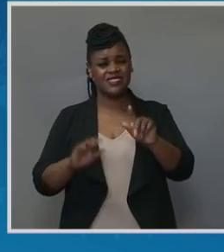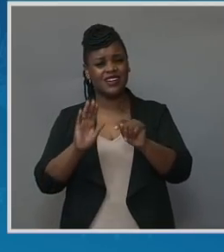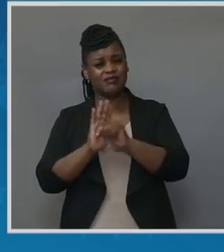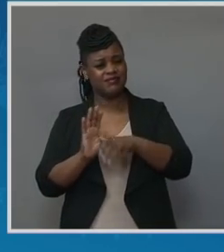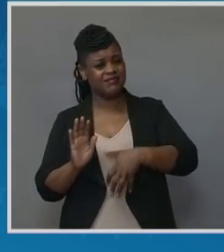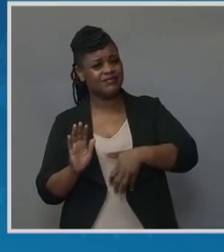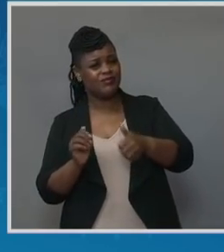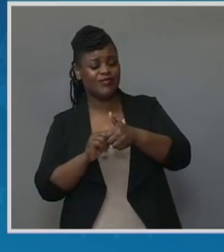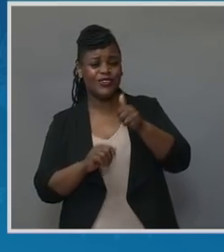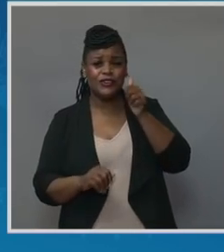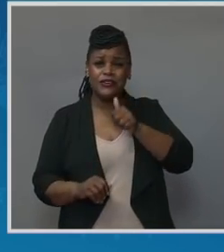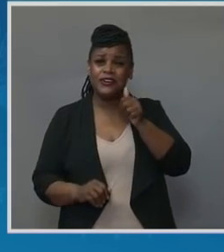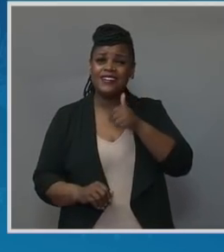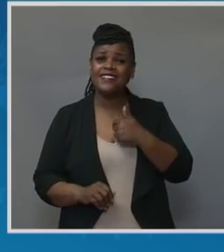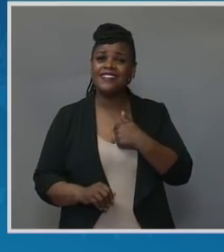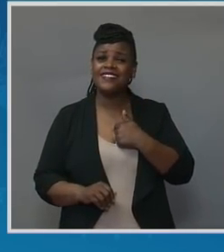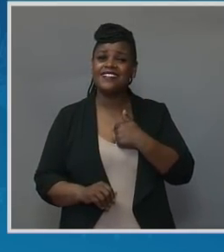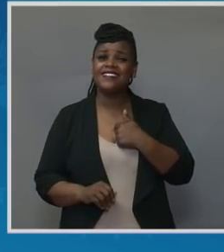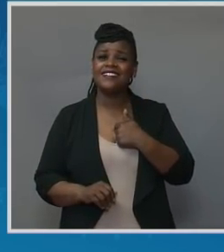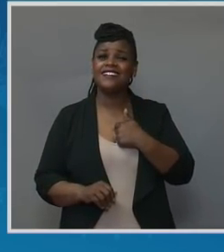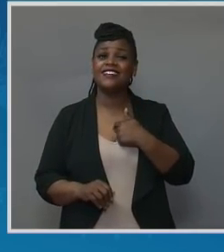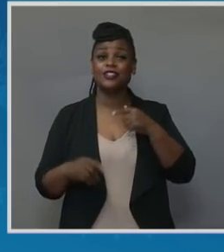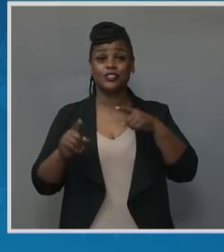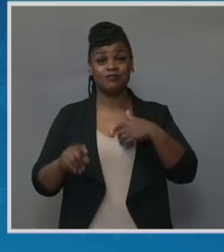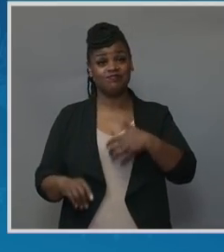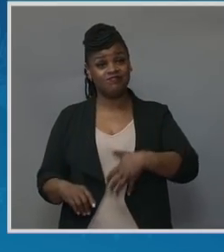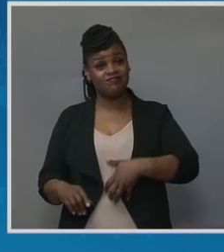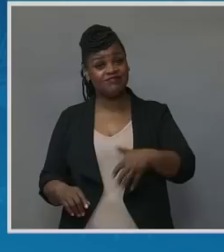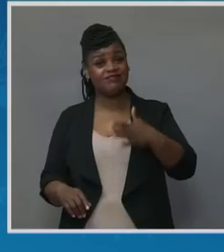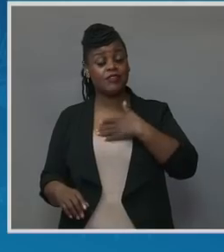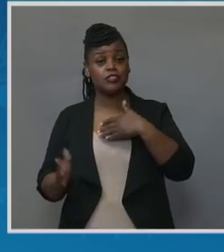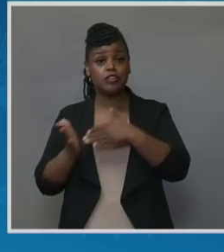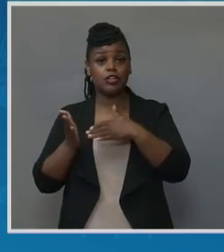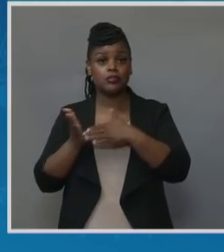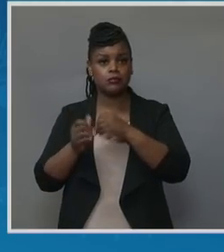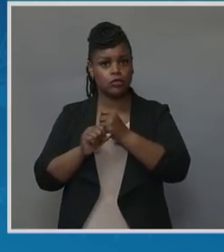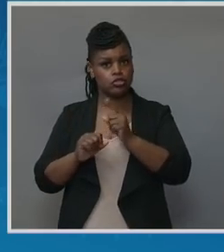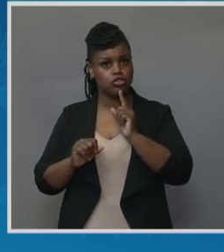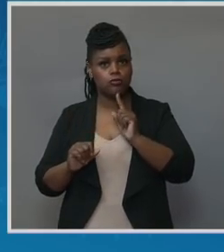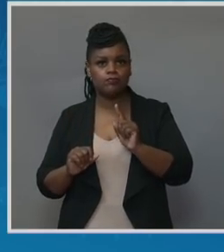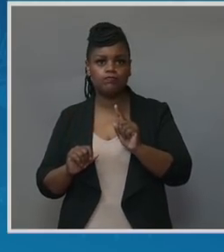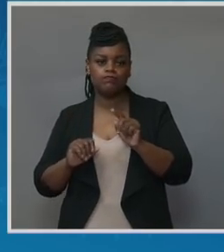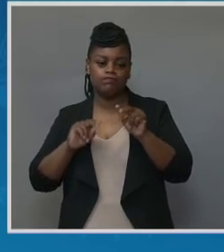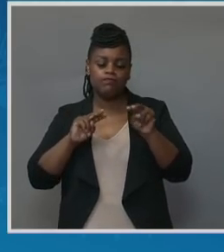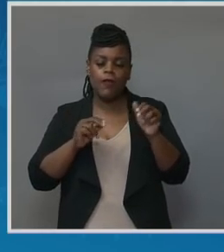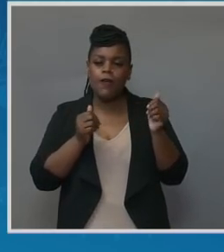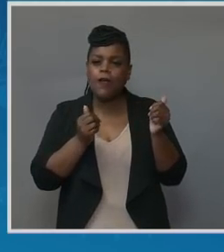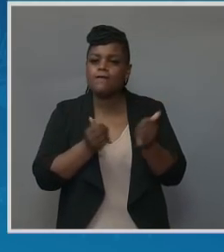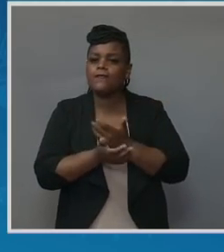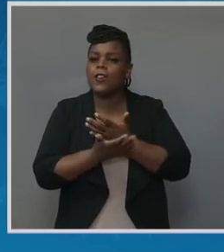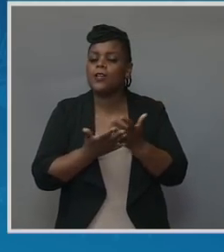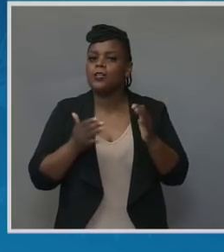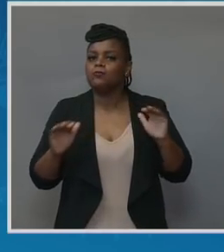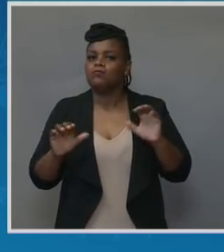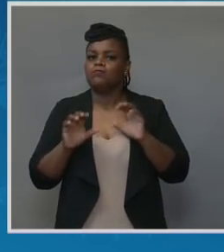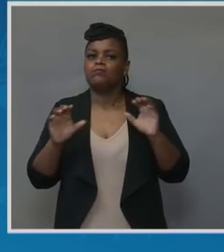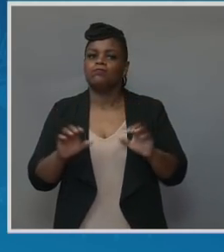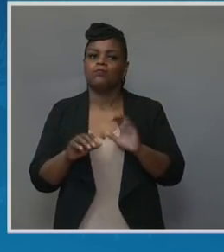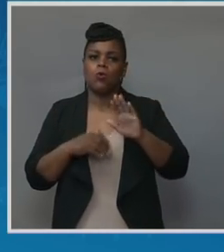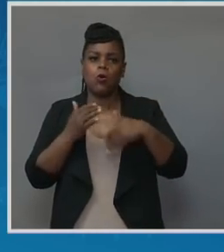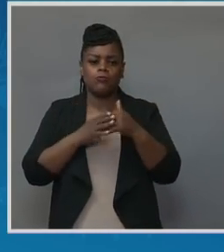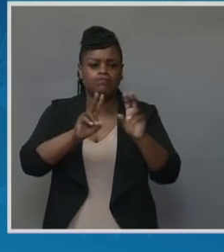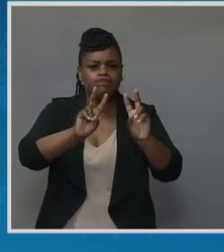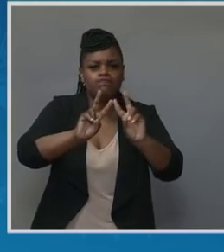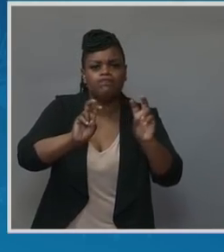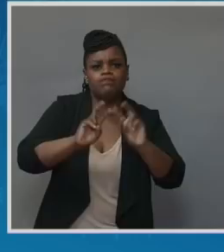girl. Throughout that pregnancy, my doctors made sure they did all the first trimester screenings to ensure that